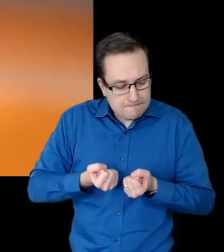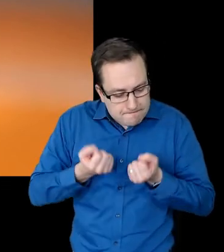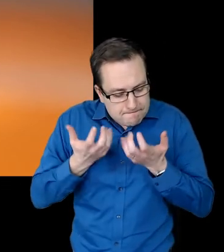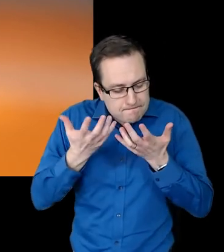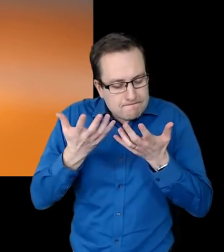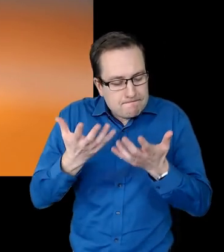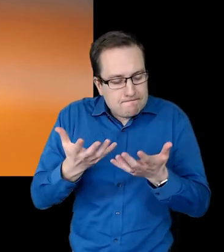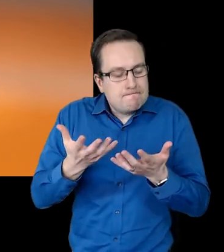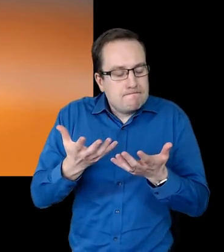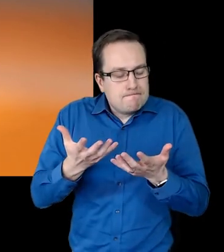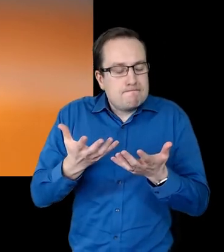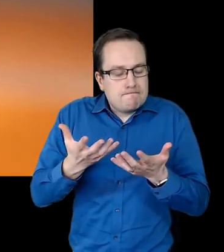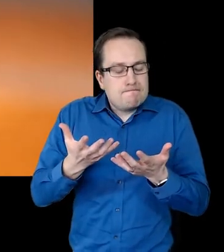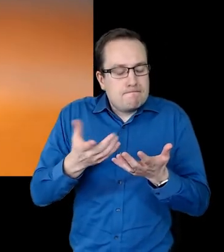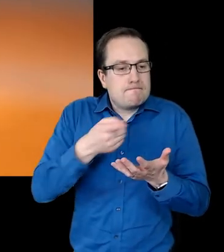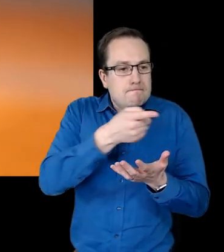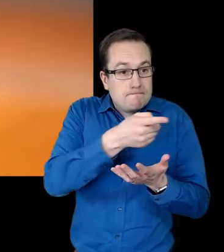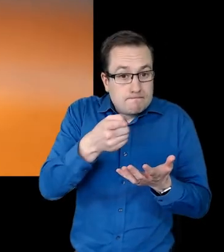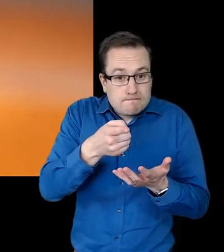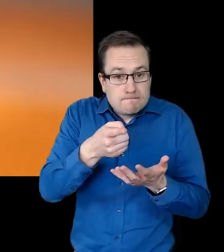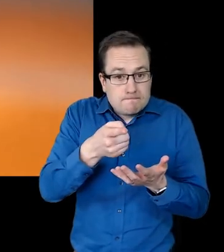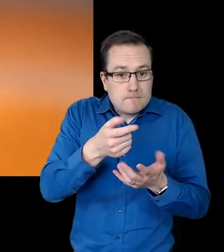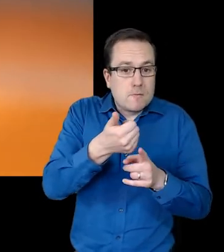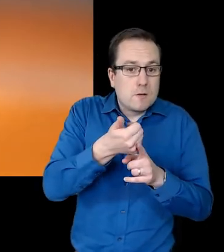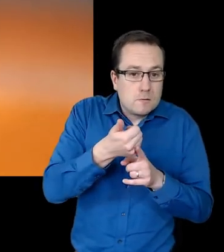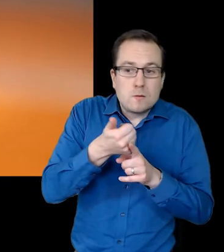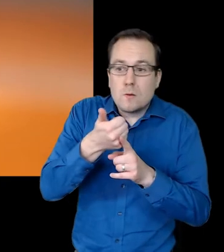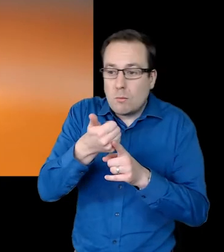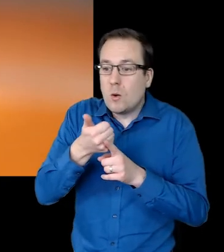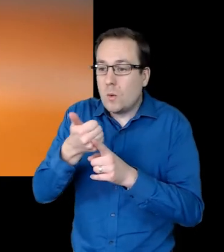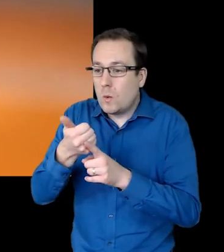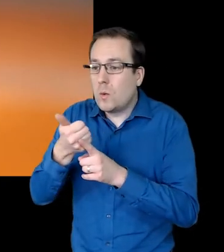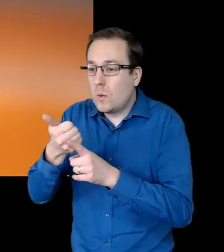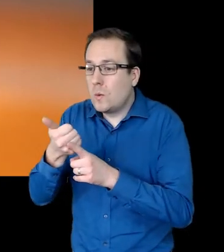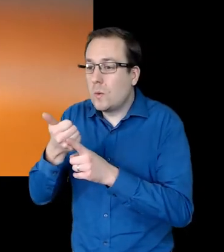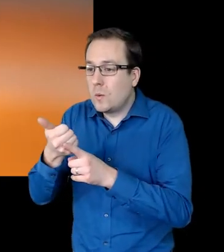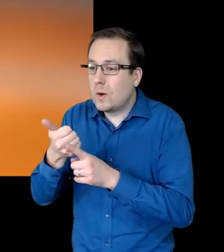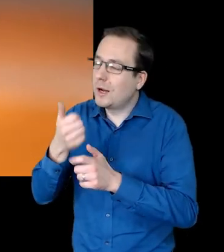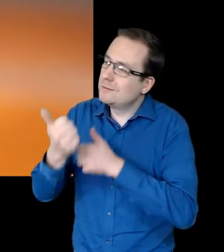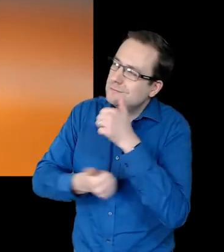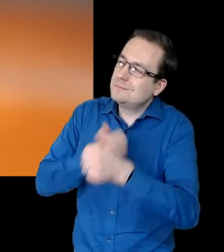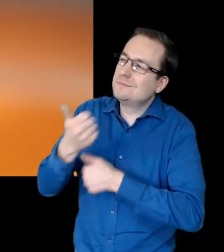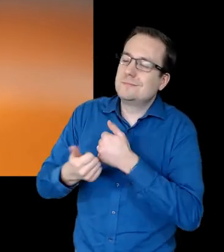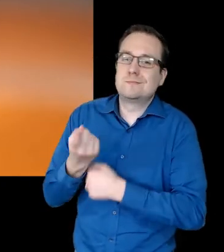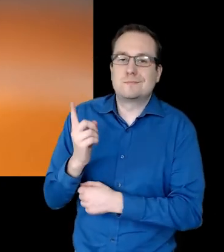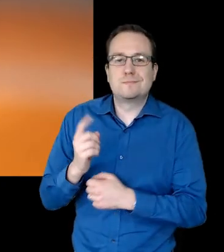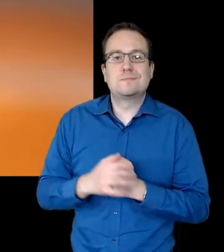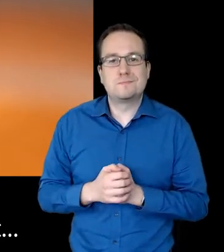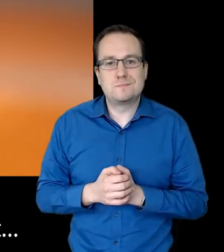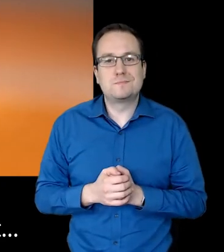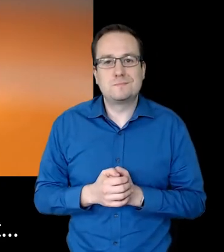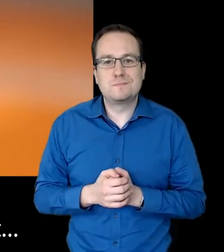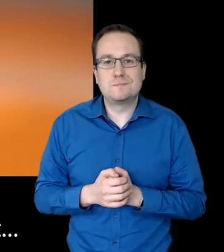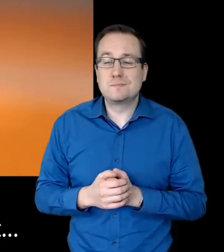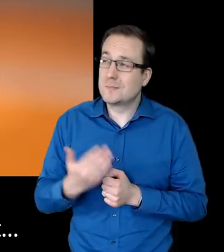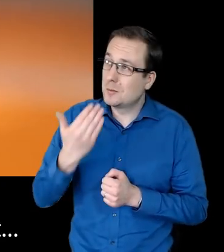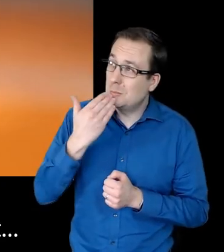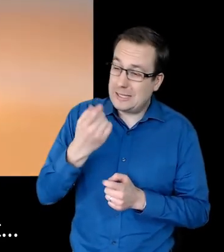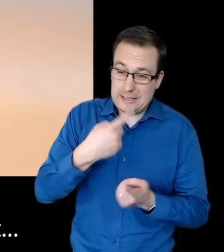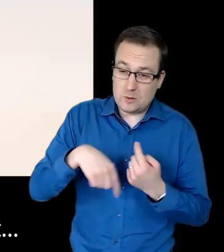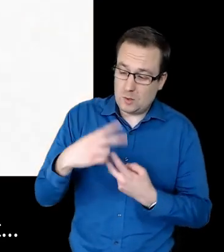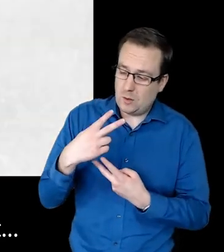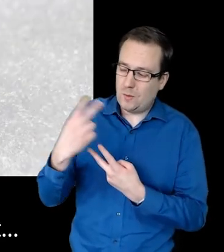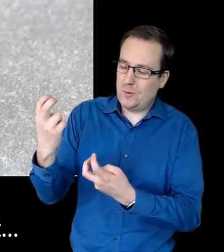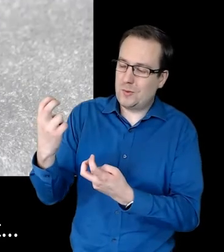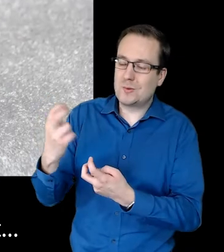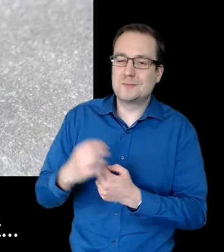each other's burdens and the weight of glory. Listen now to our hearts longings for the healing of our world.